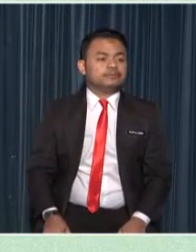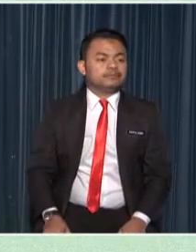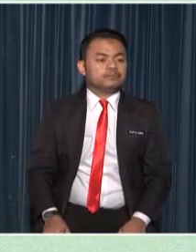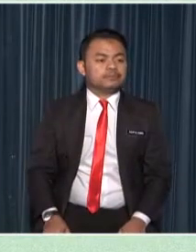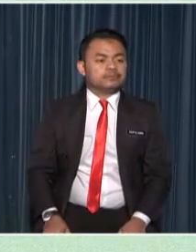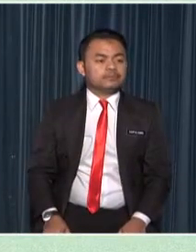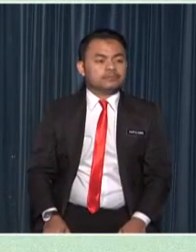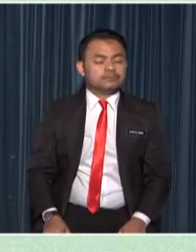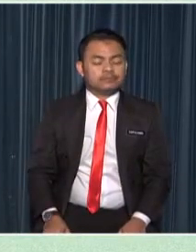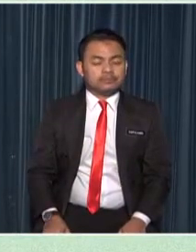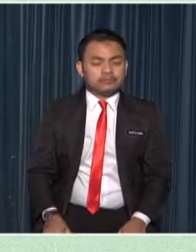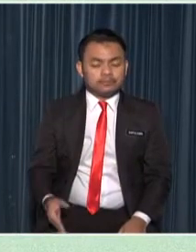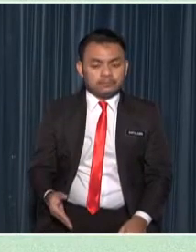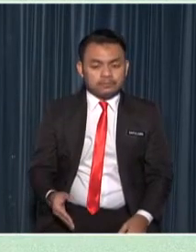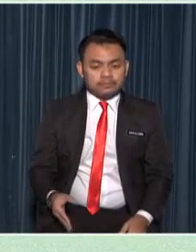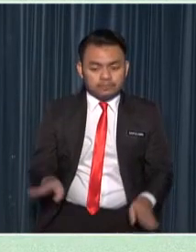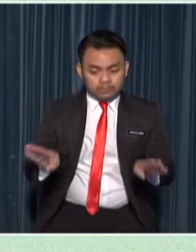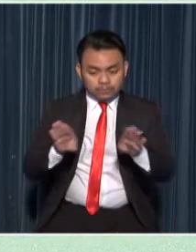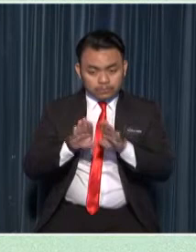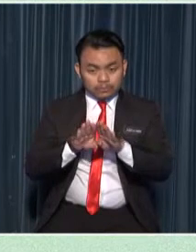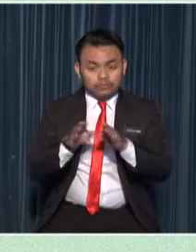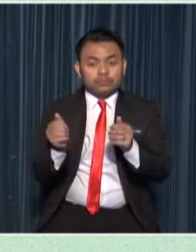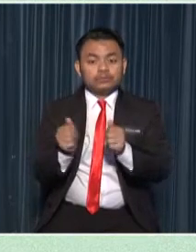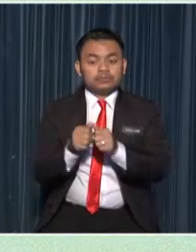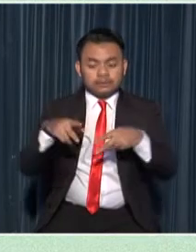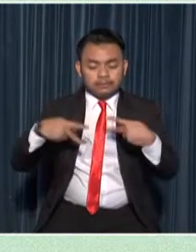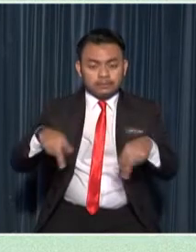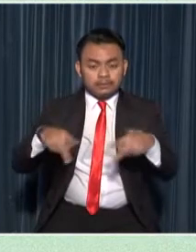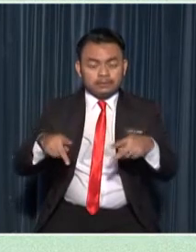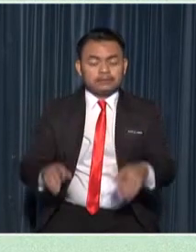cover it with a plastic wrap film